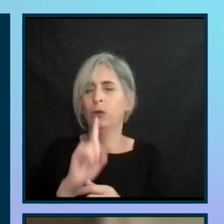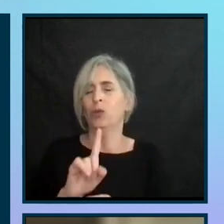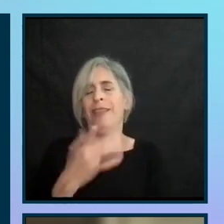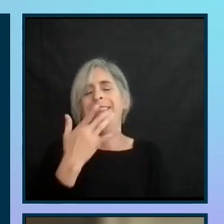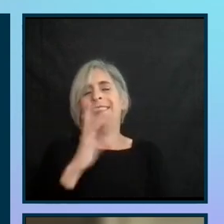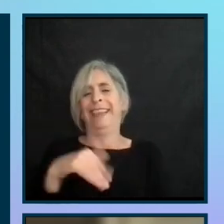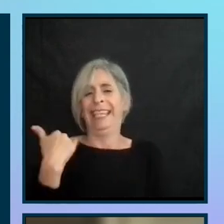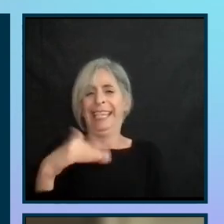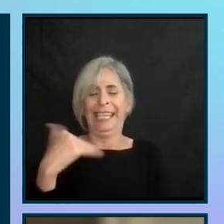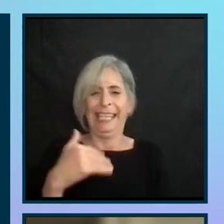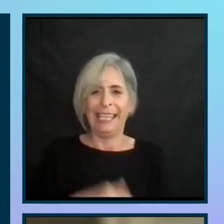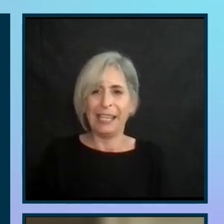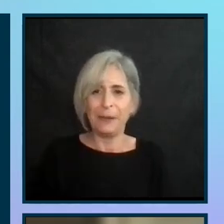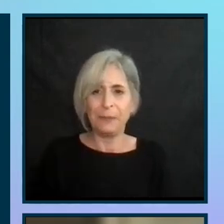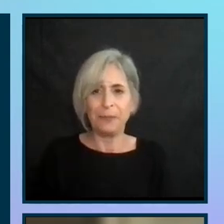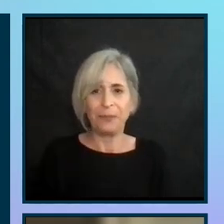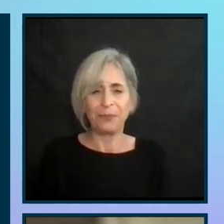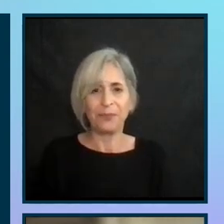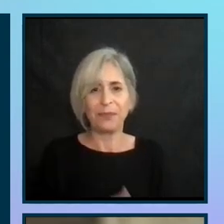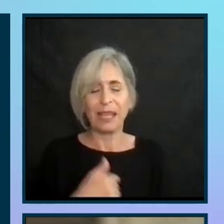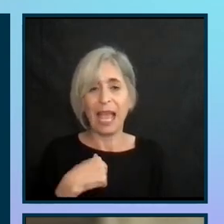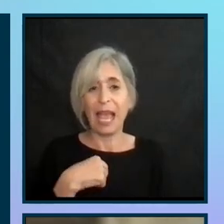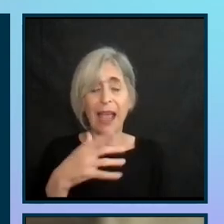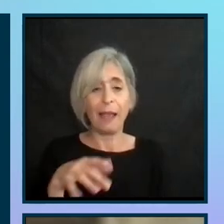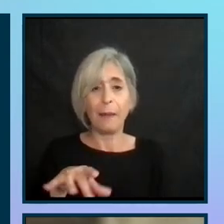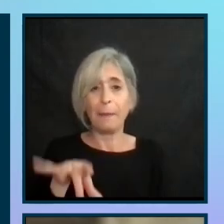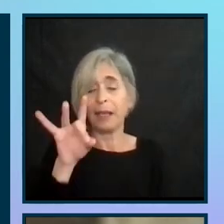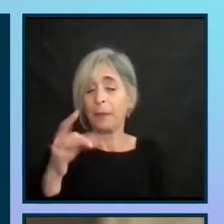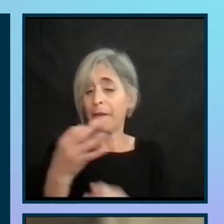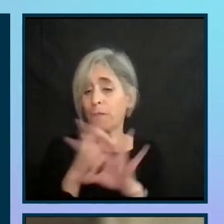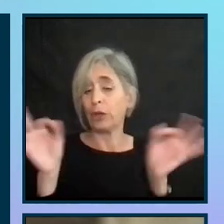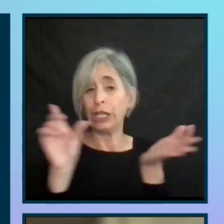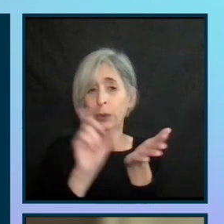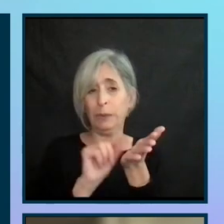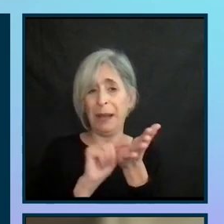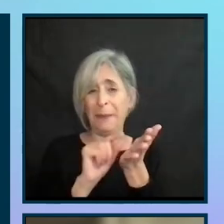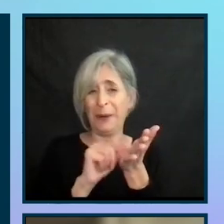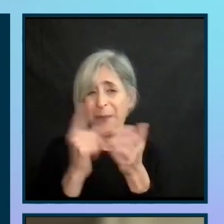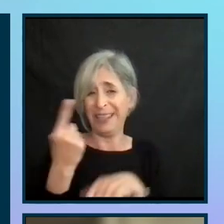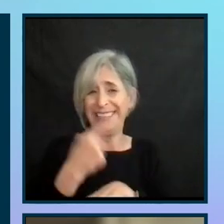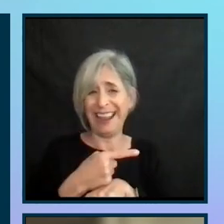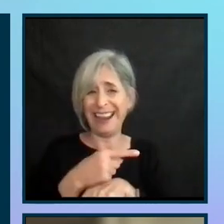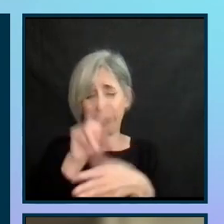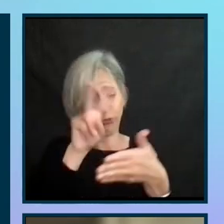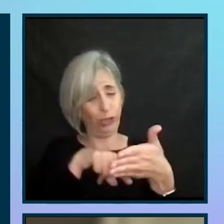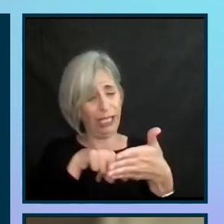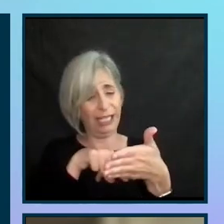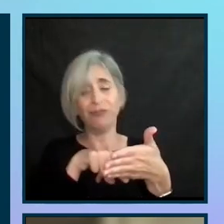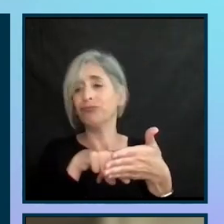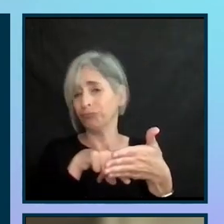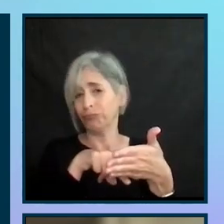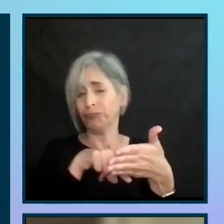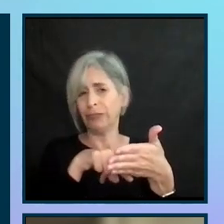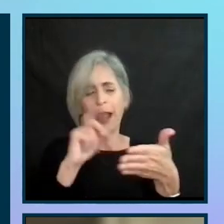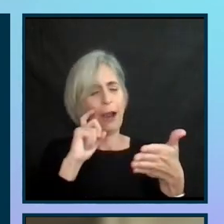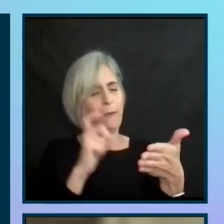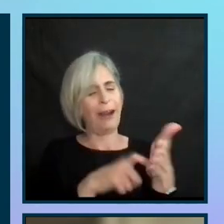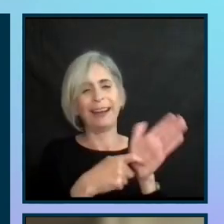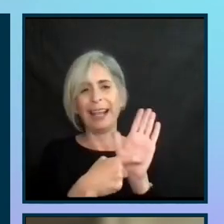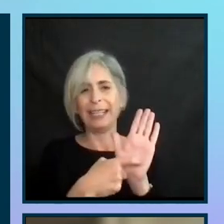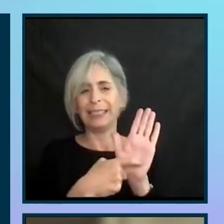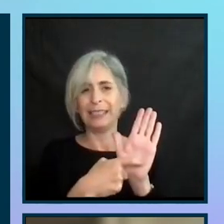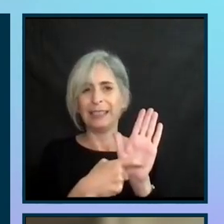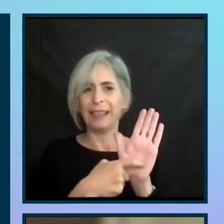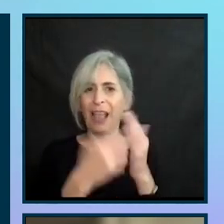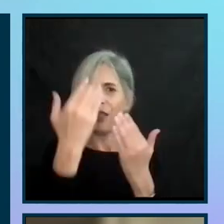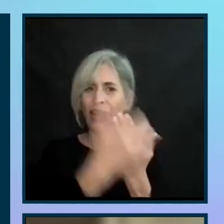in that I picked up the local, you know, free newspaper on the street one day, I took a look at it and recognize the person